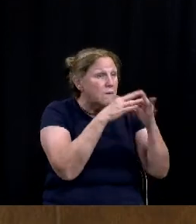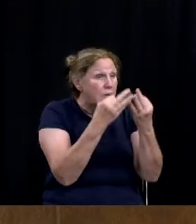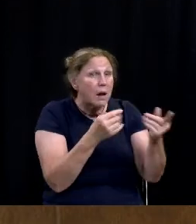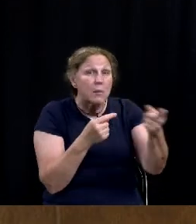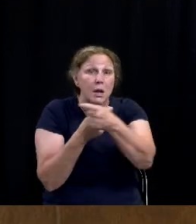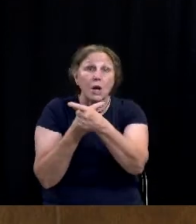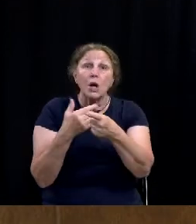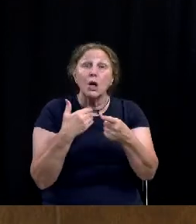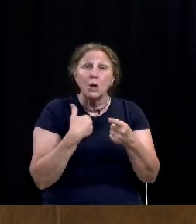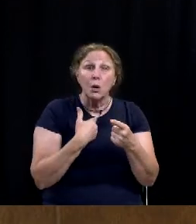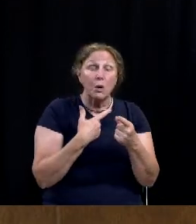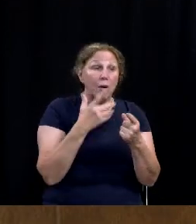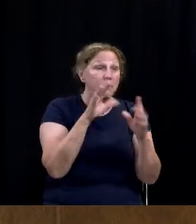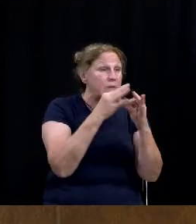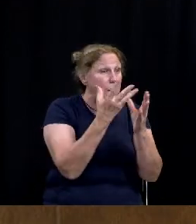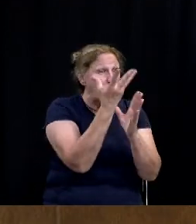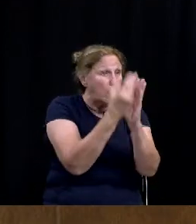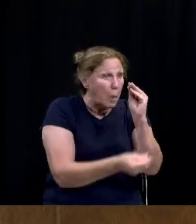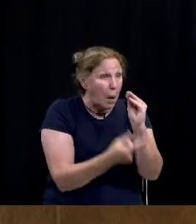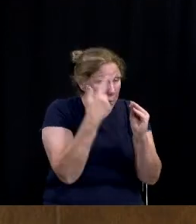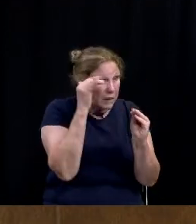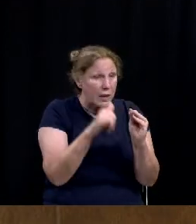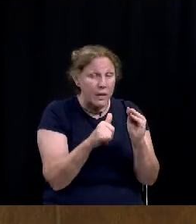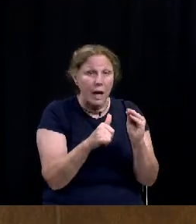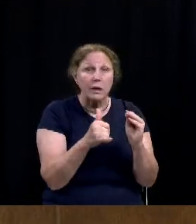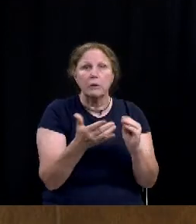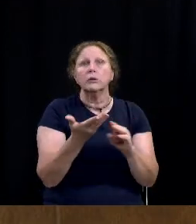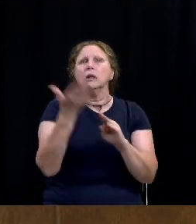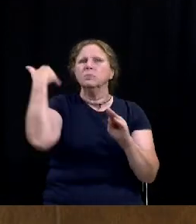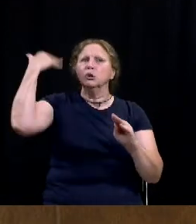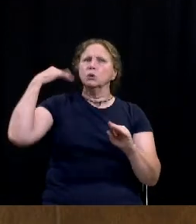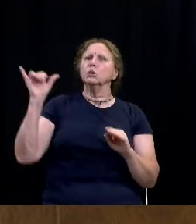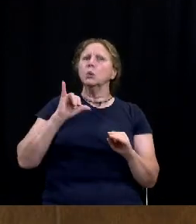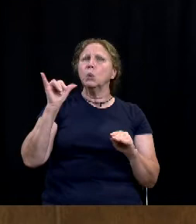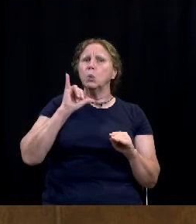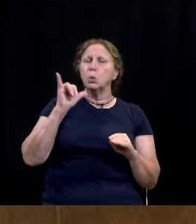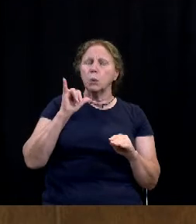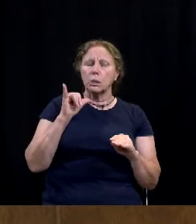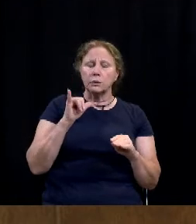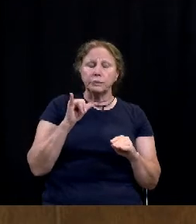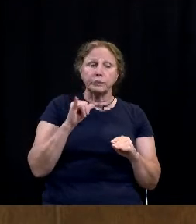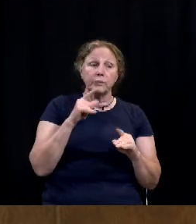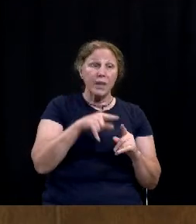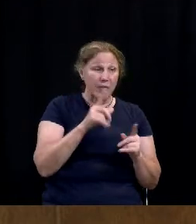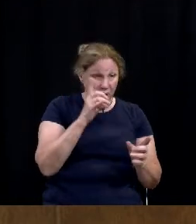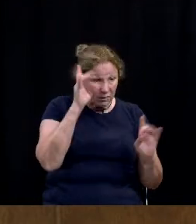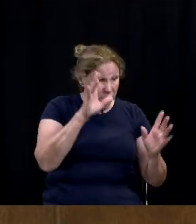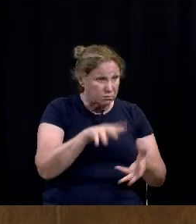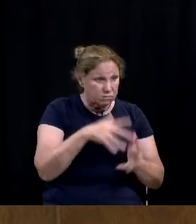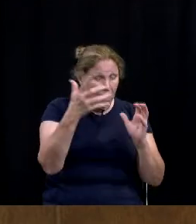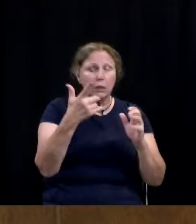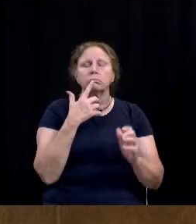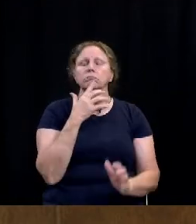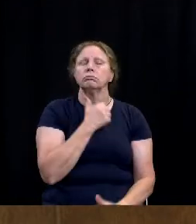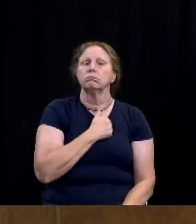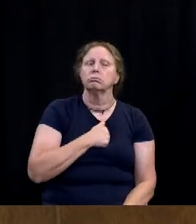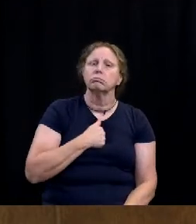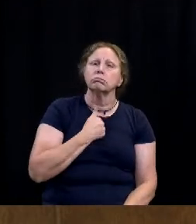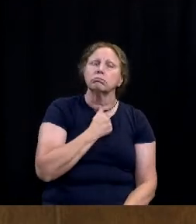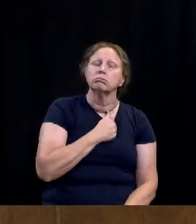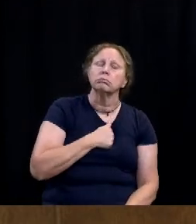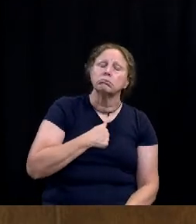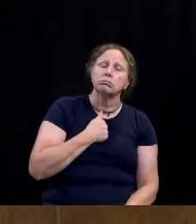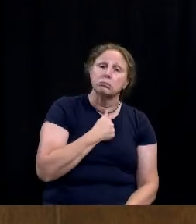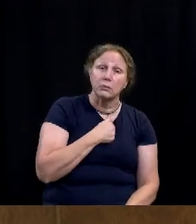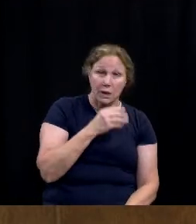have lost individuals this year and in the past years to these acts of violence i can tell you that we take it